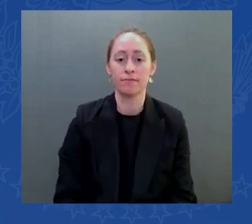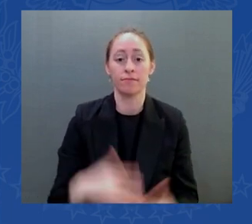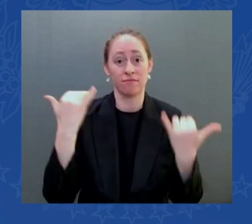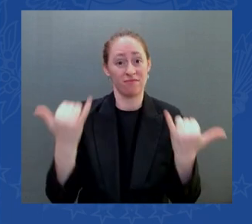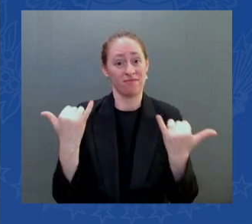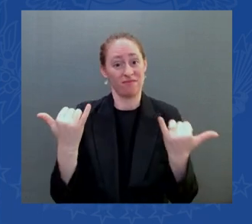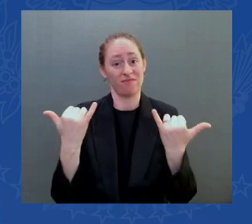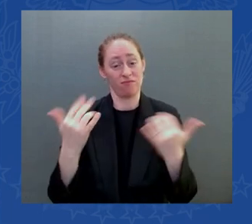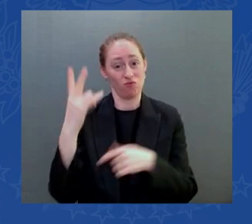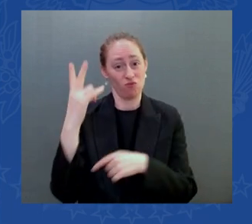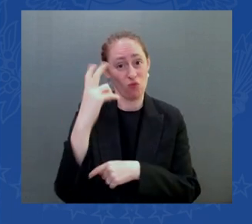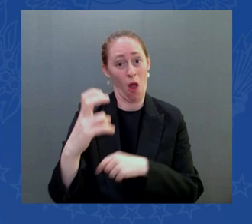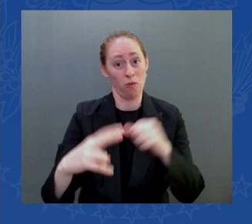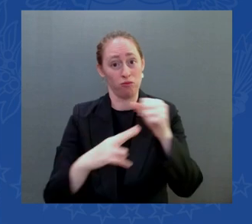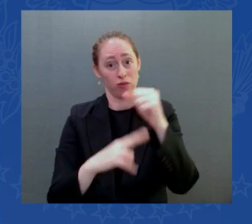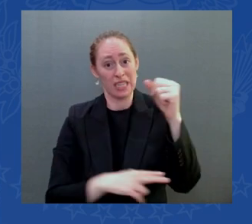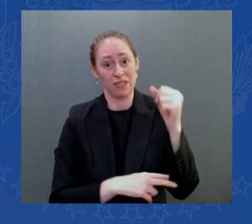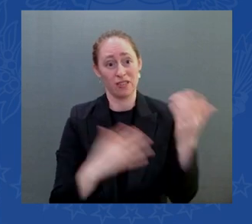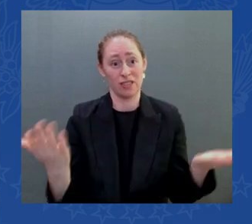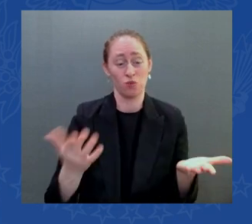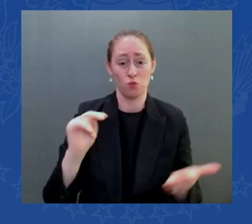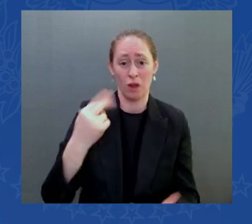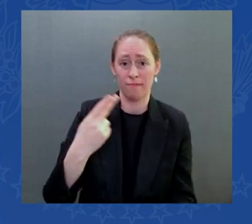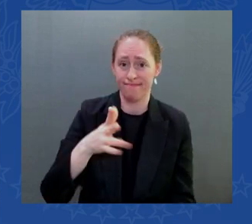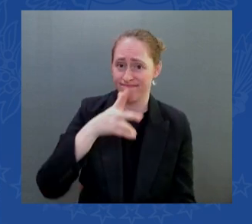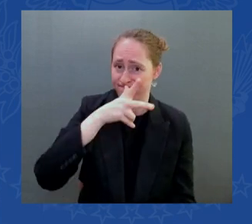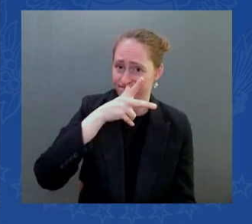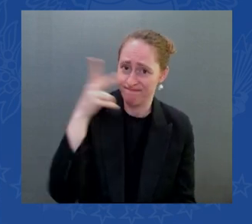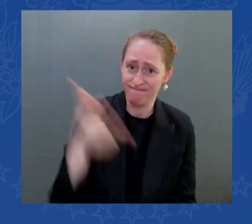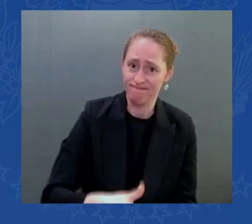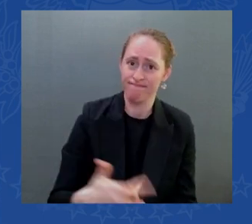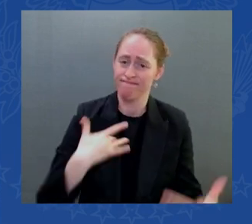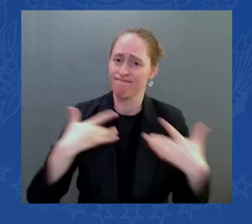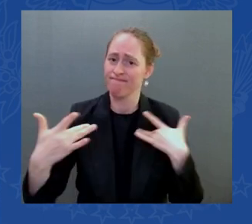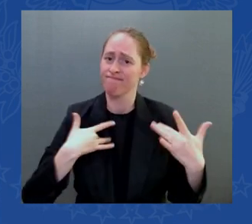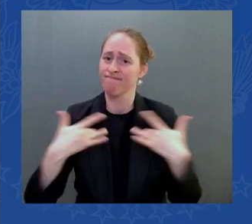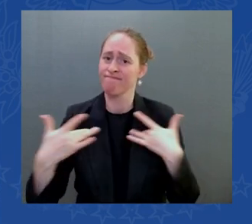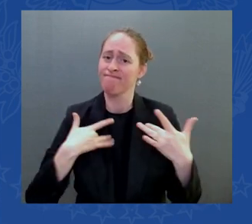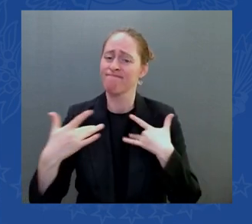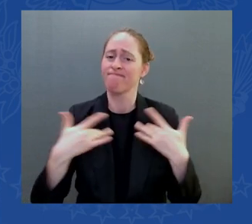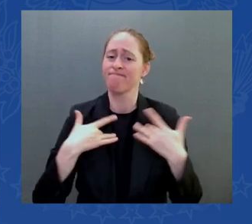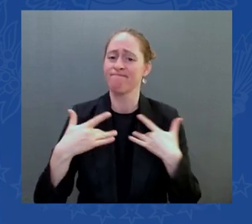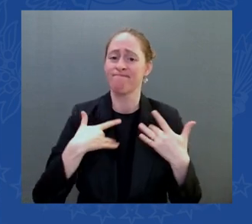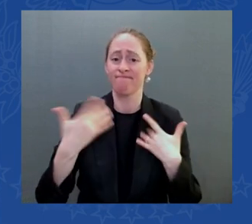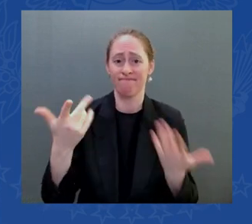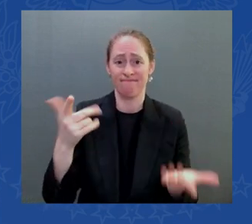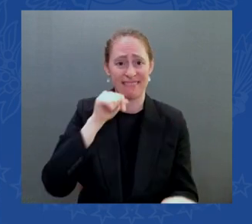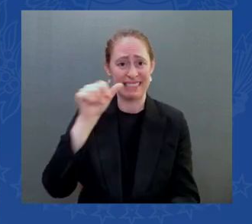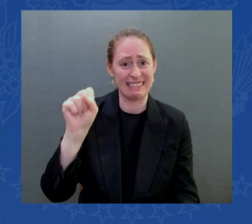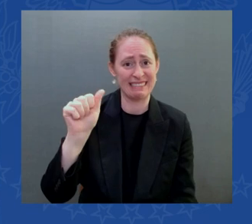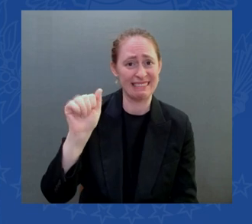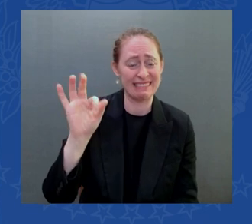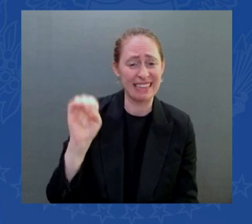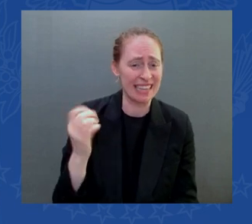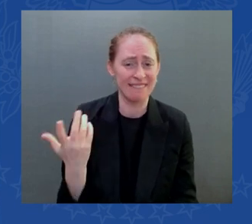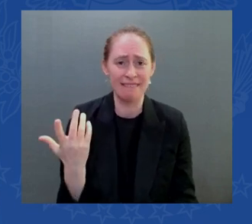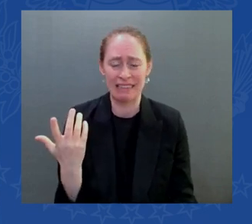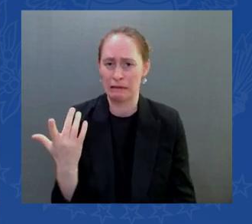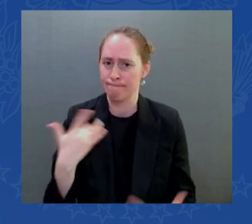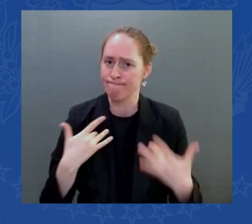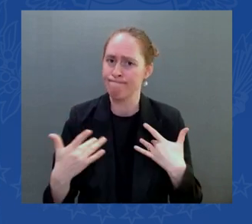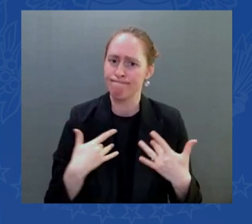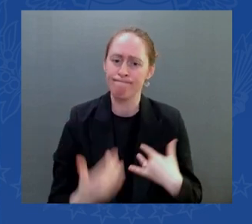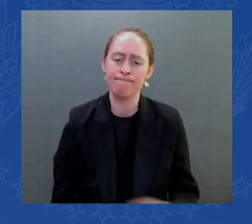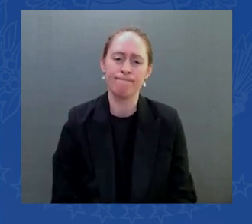maine and many of these are fast track fast less traffic bridges that are essential to small